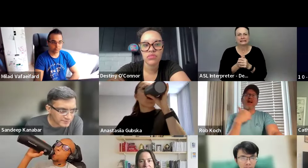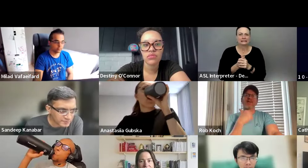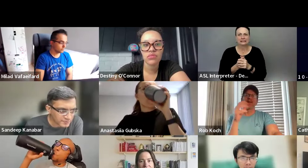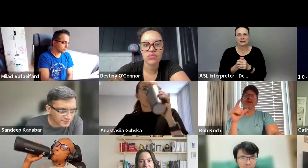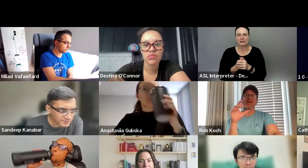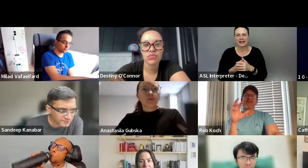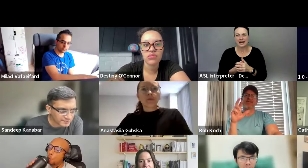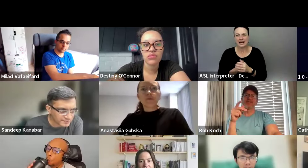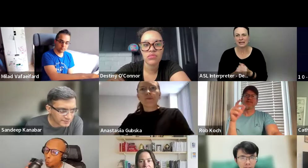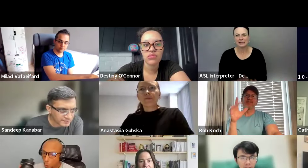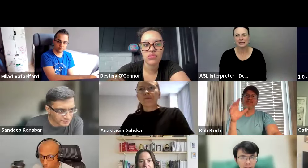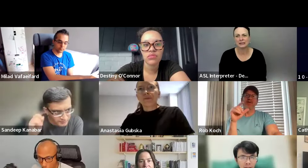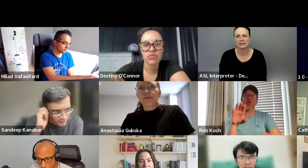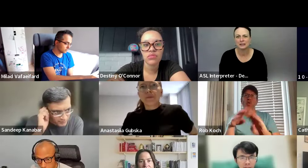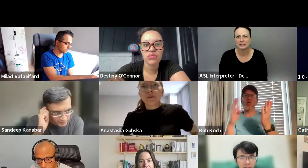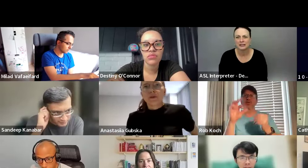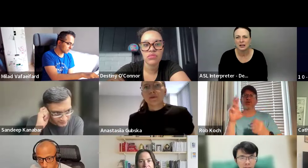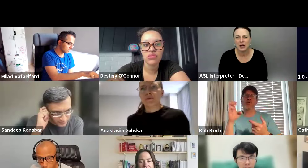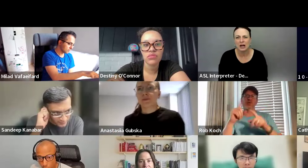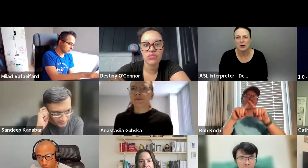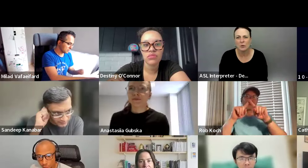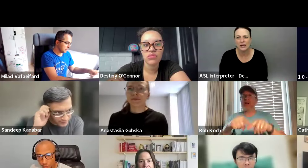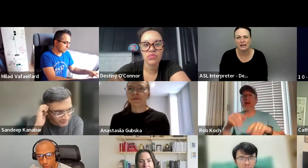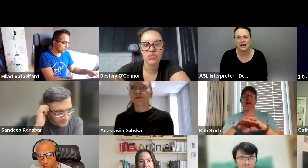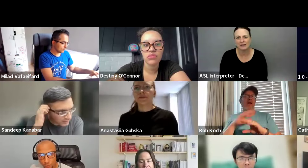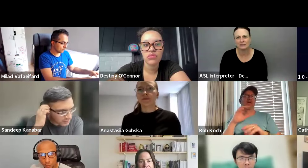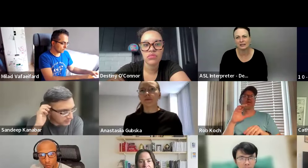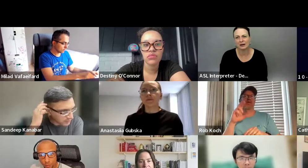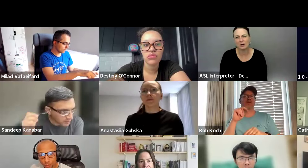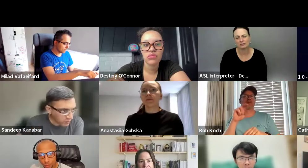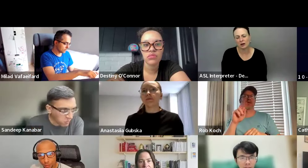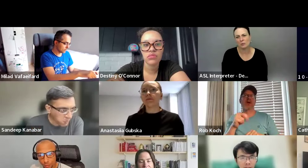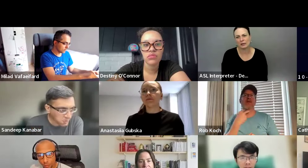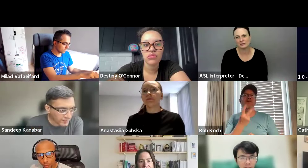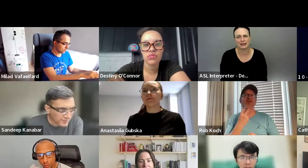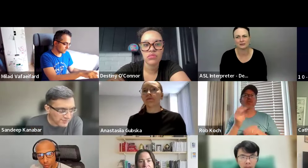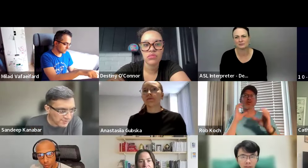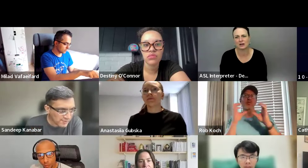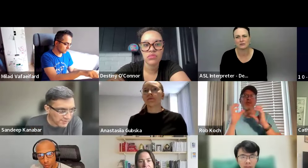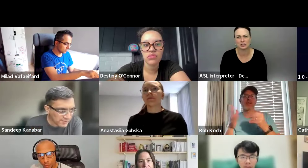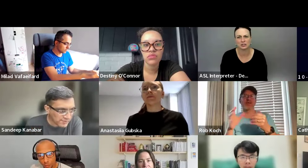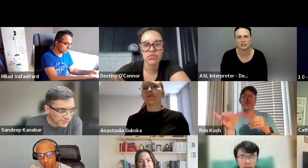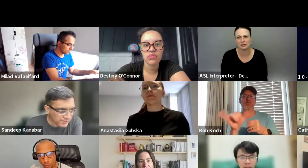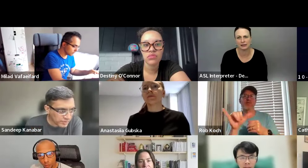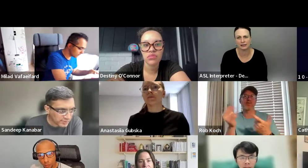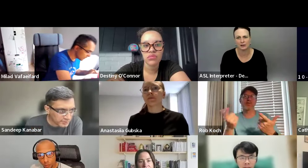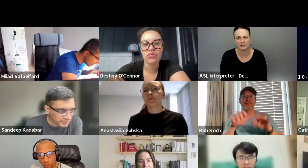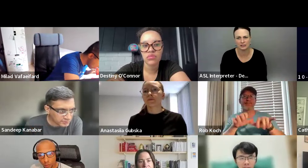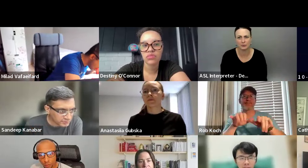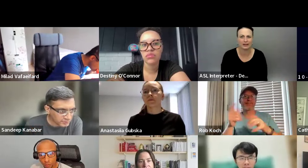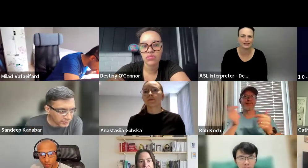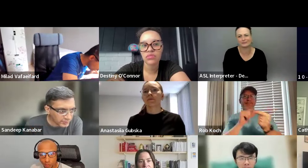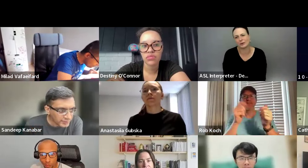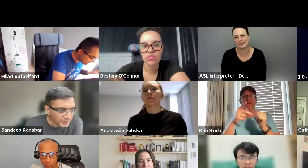but I think it's, that it's important to, I mean, we could have, you know, open conversations and, you know,